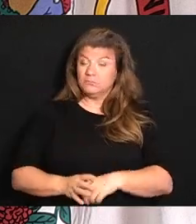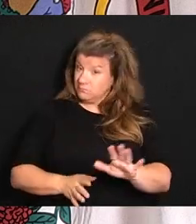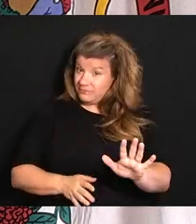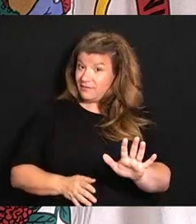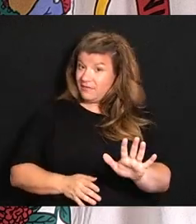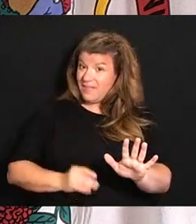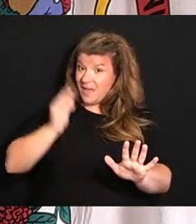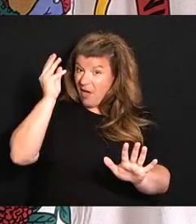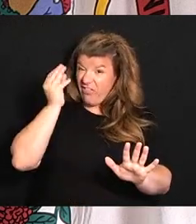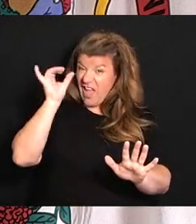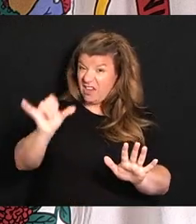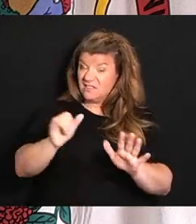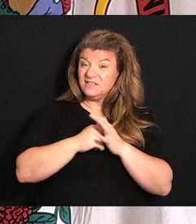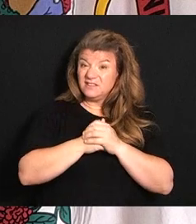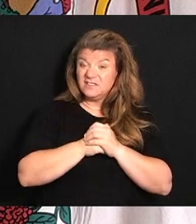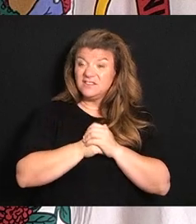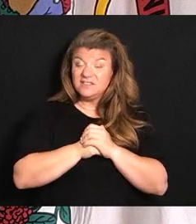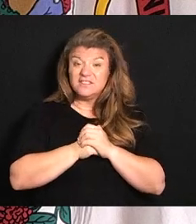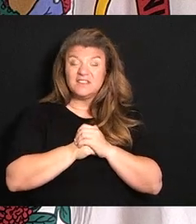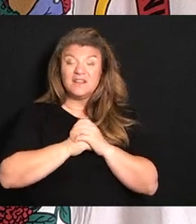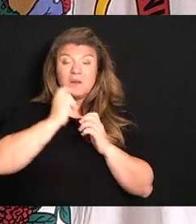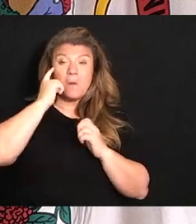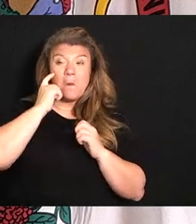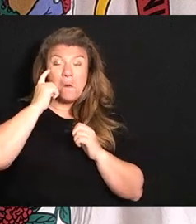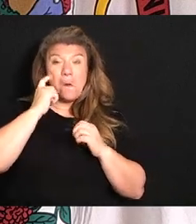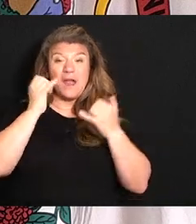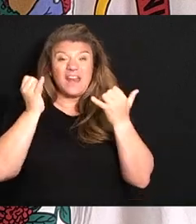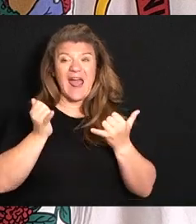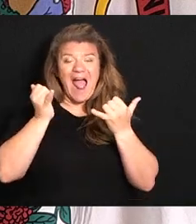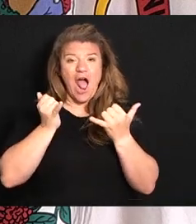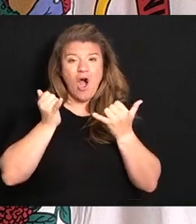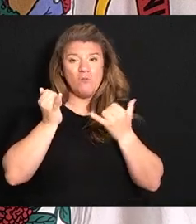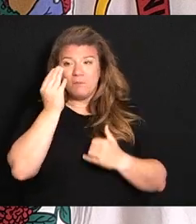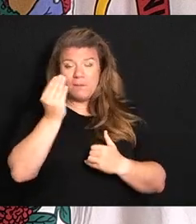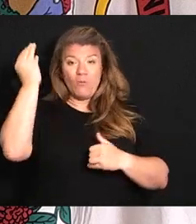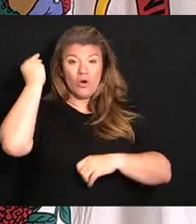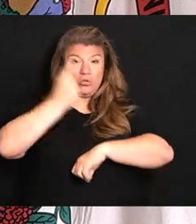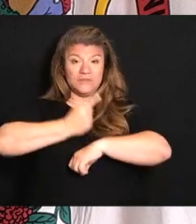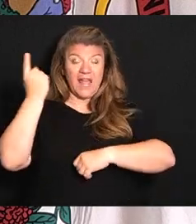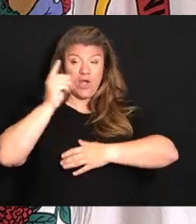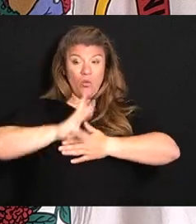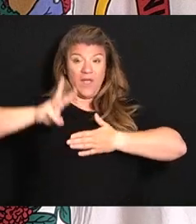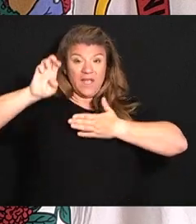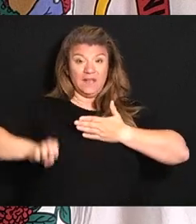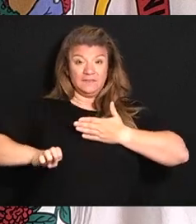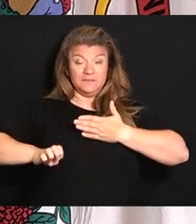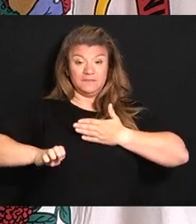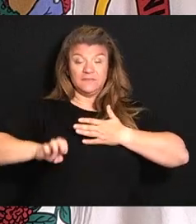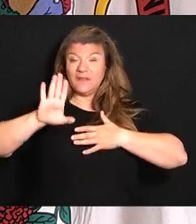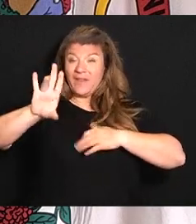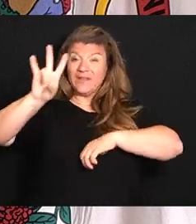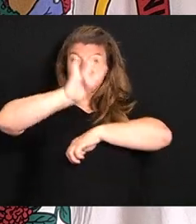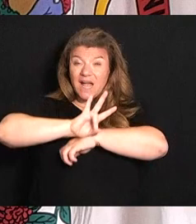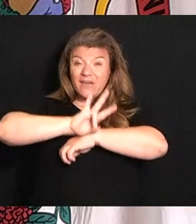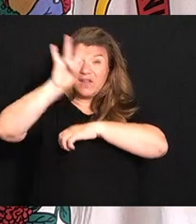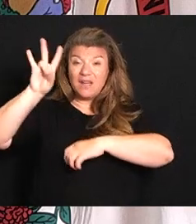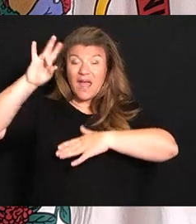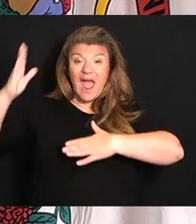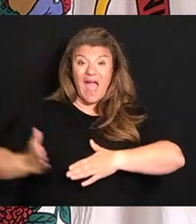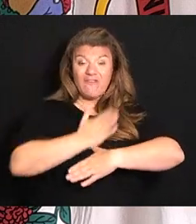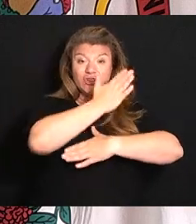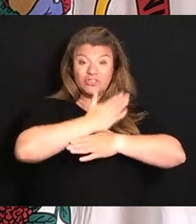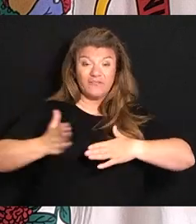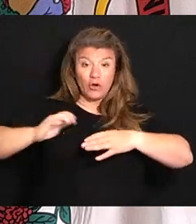that. You know, as we go through the Memorial Day weekend, the seven-day average for COVID